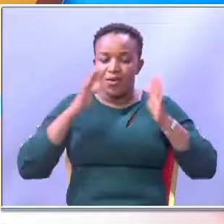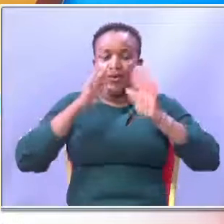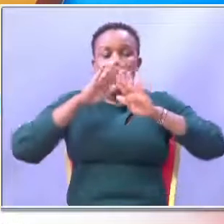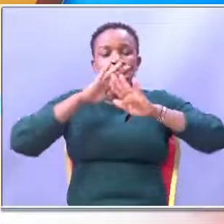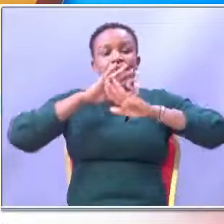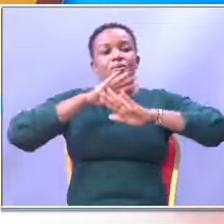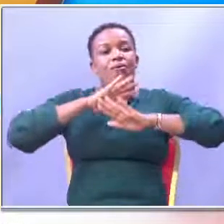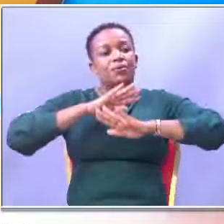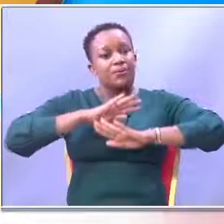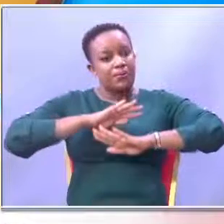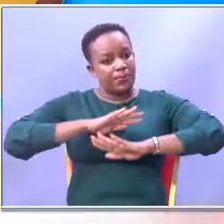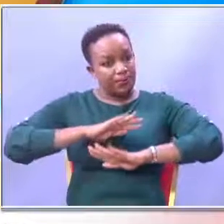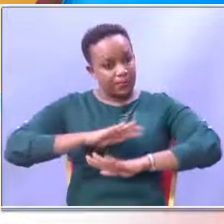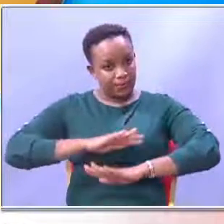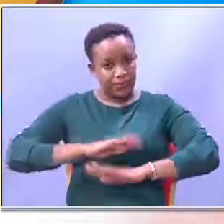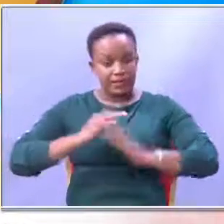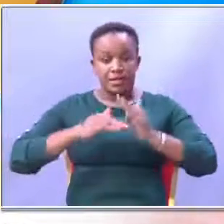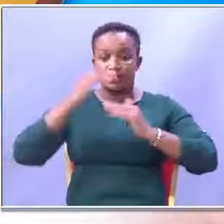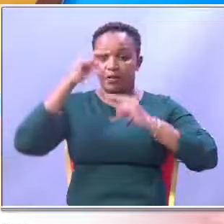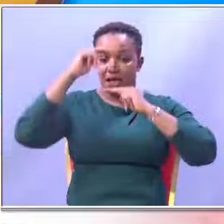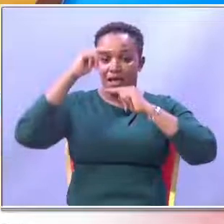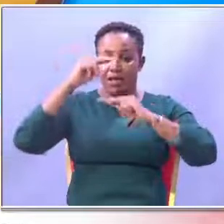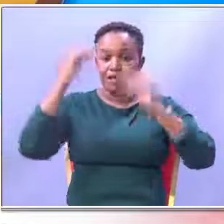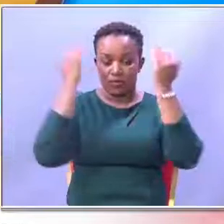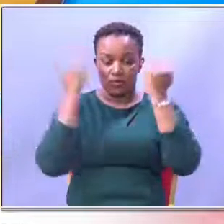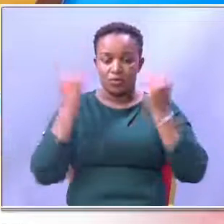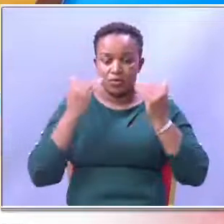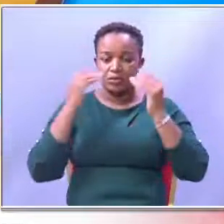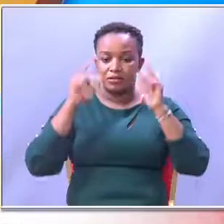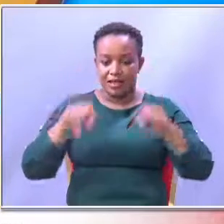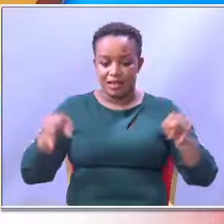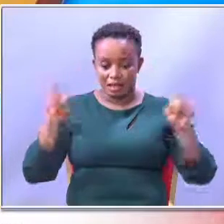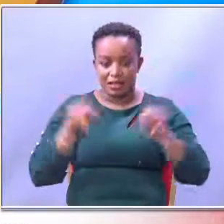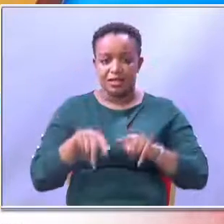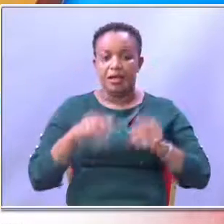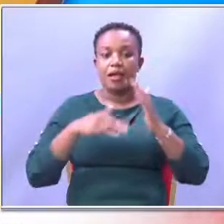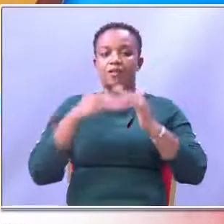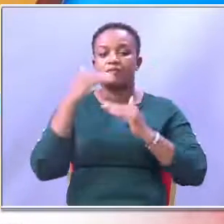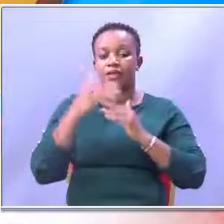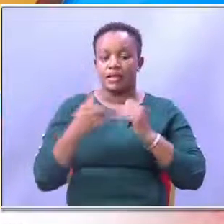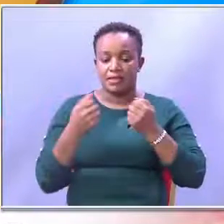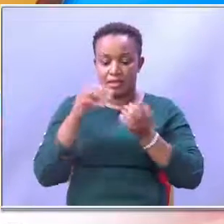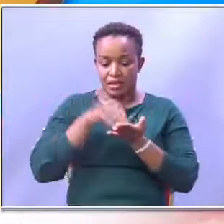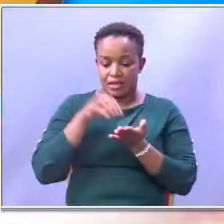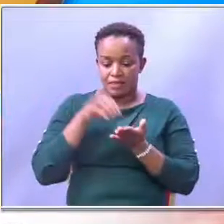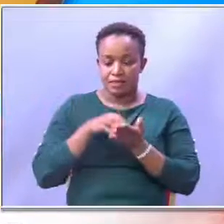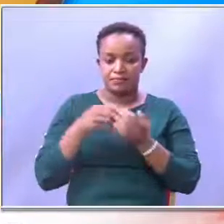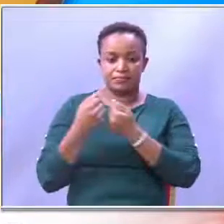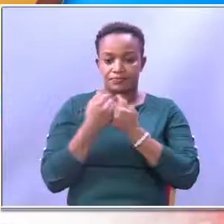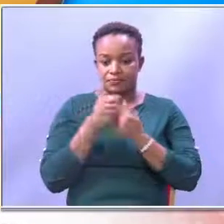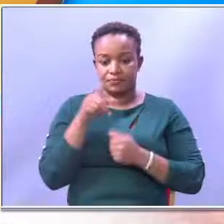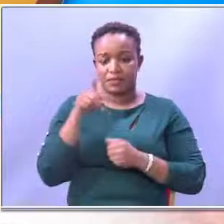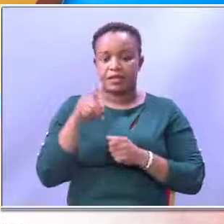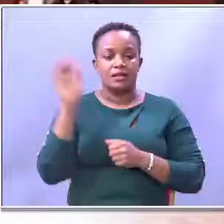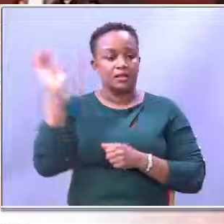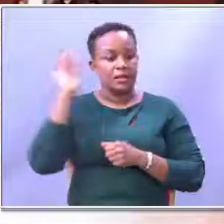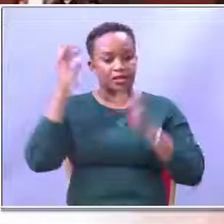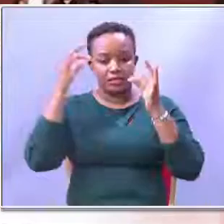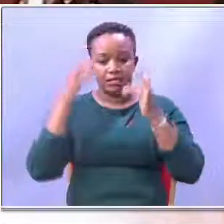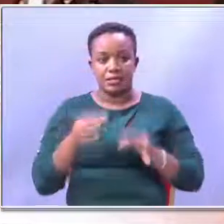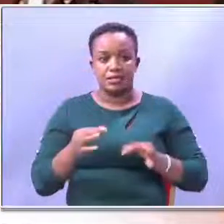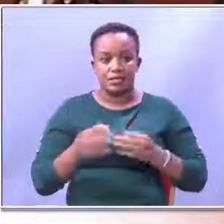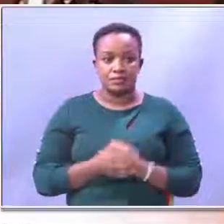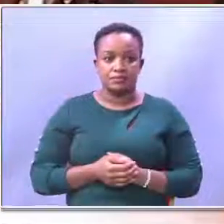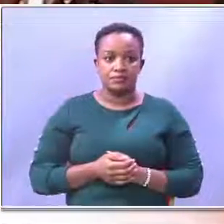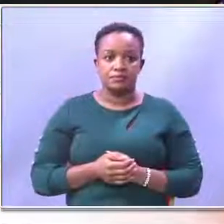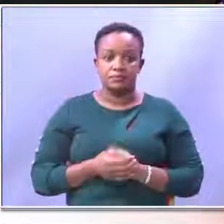relief. This is after the High Court suspended the requirement until a case challenging it is hard and determined. Here's Josh Ansari with that. I